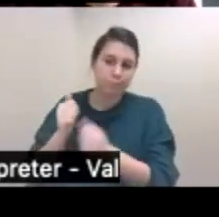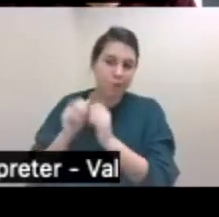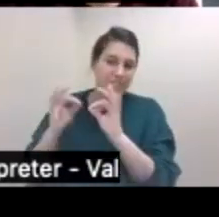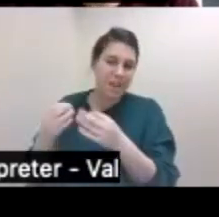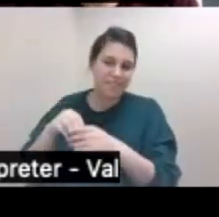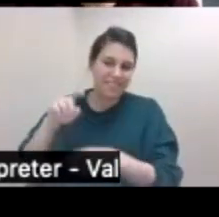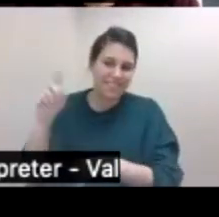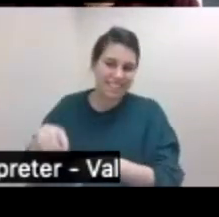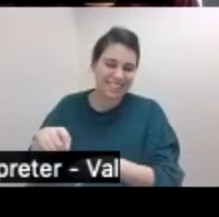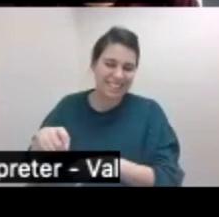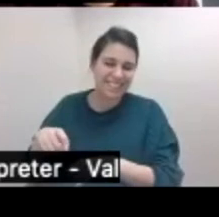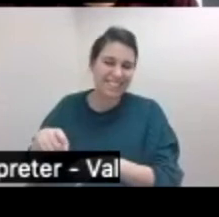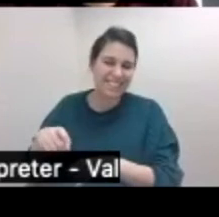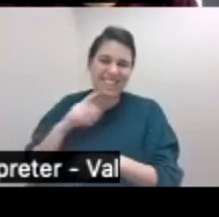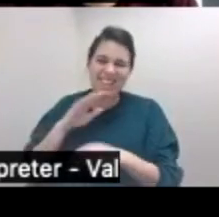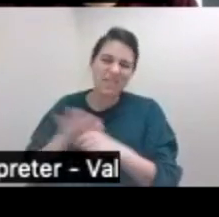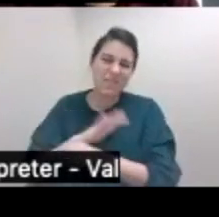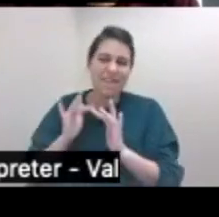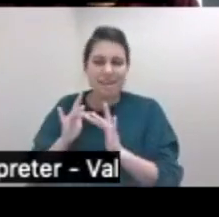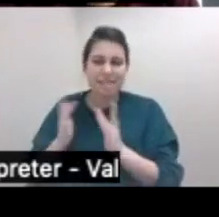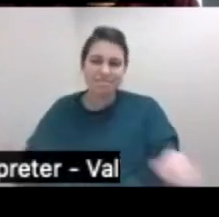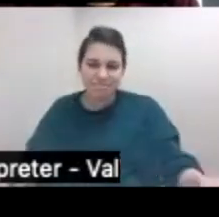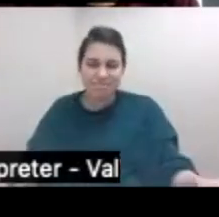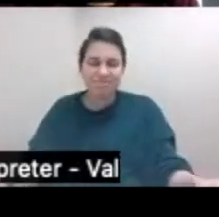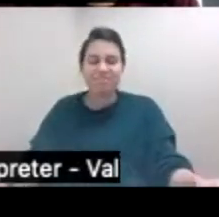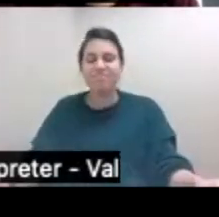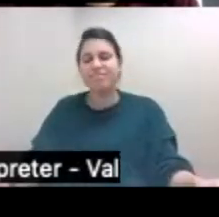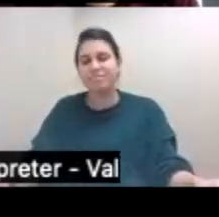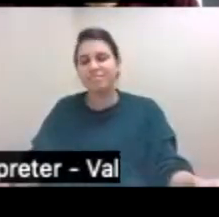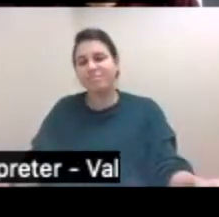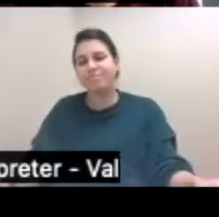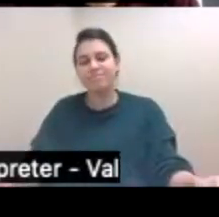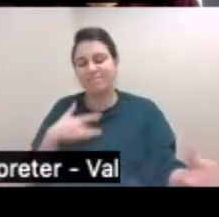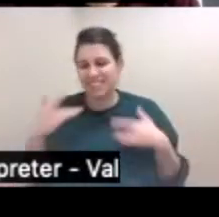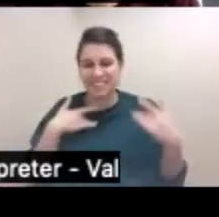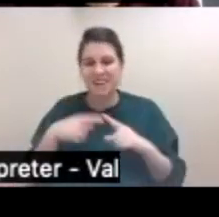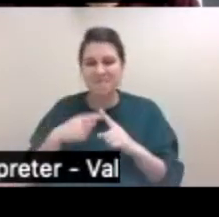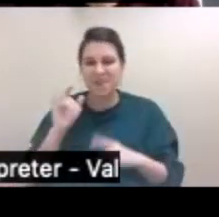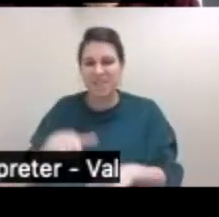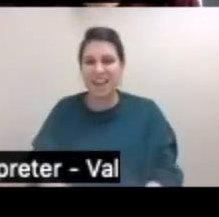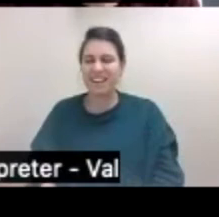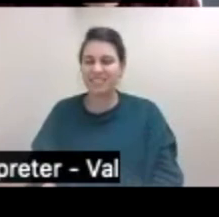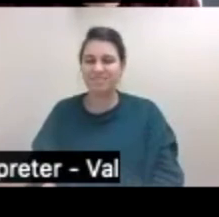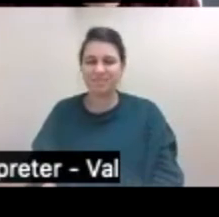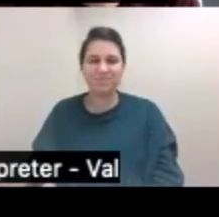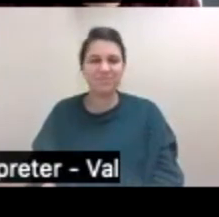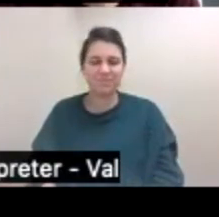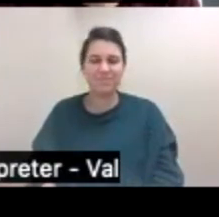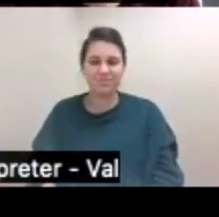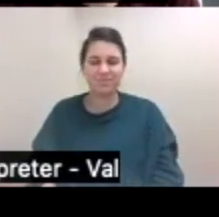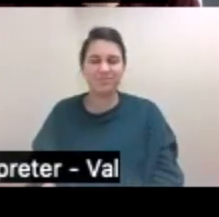because it's a completely online intervention. And we are very excited because we are now that we have